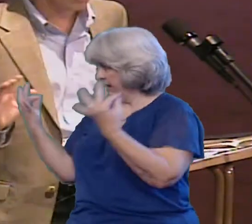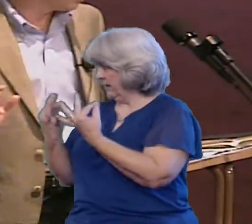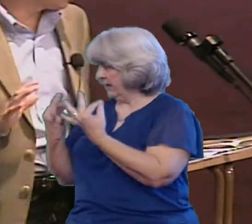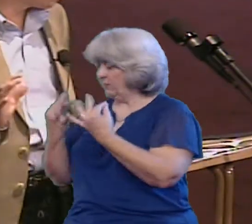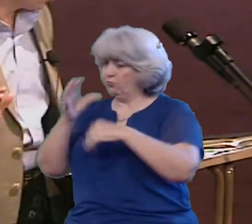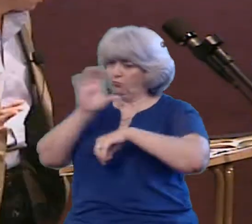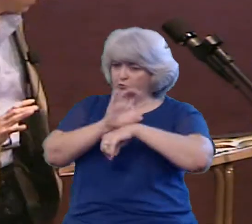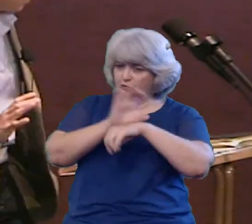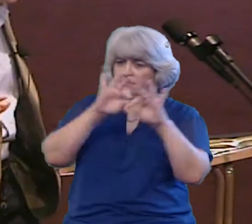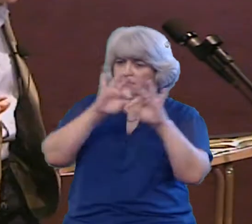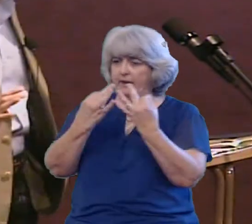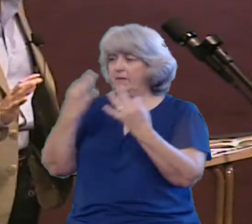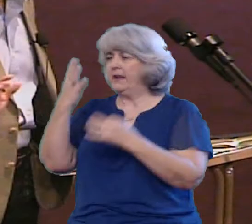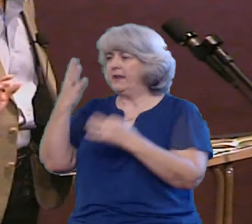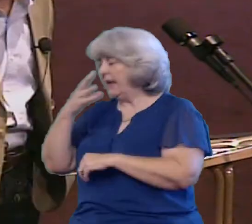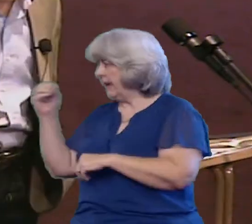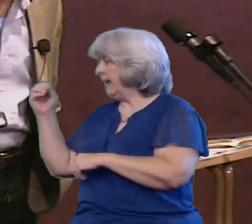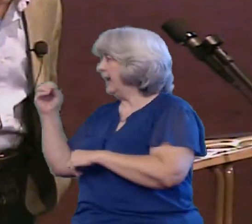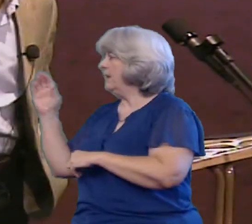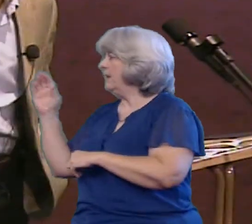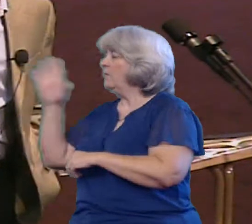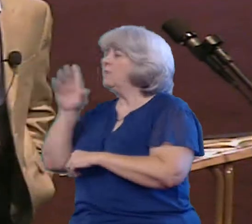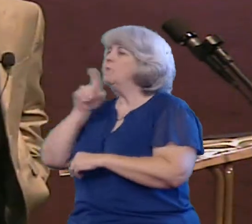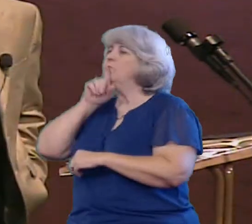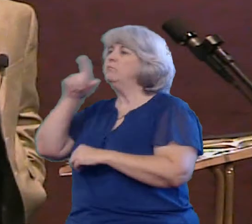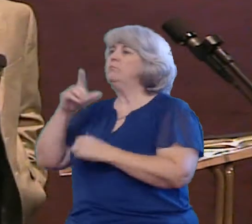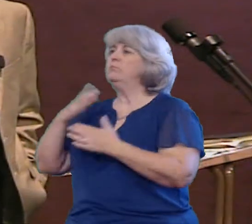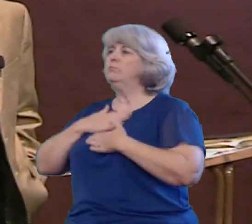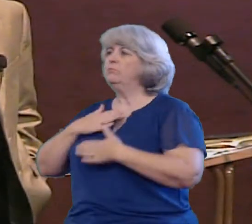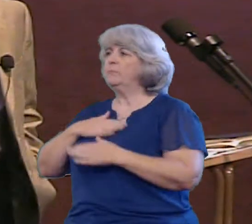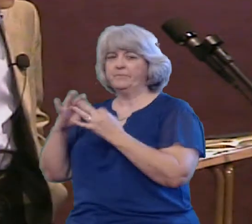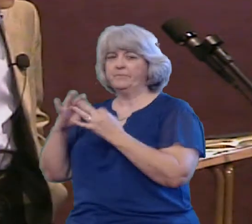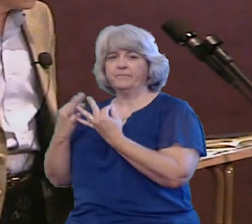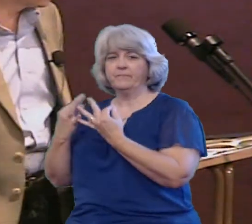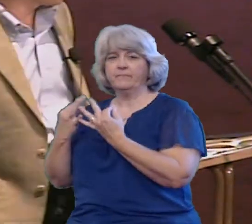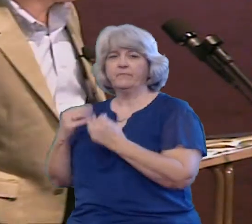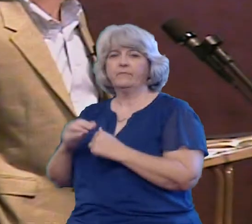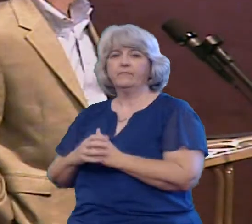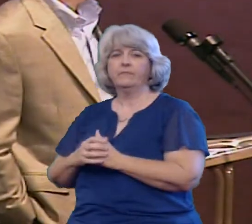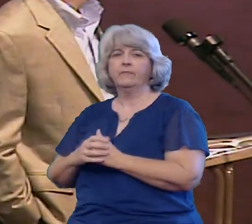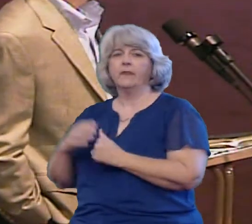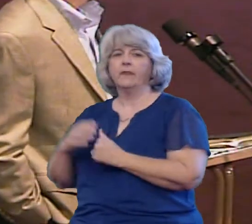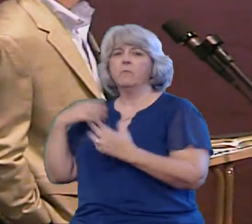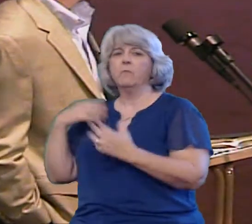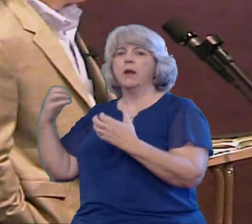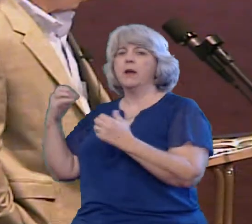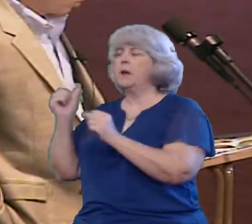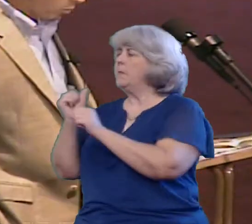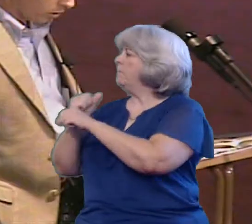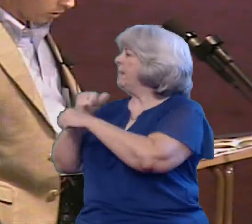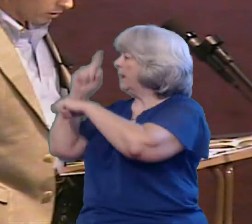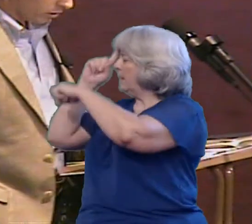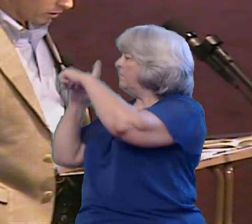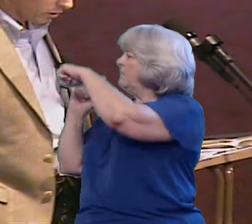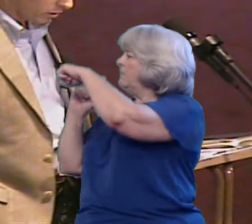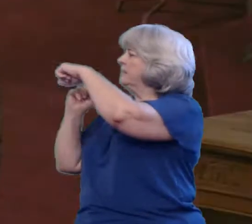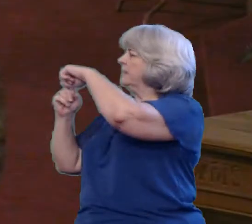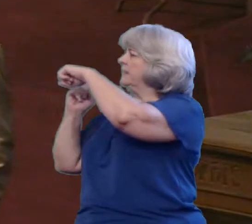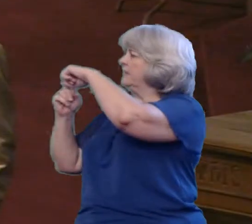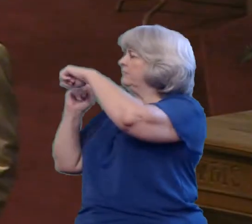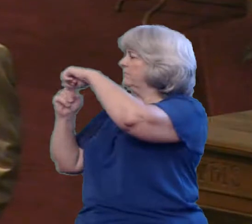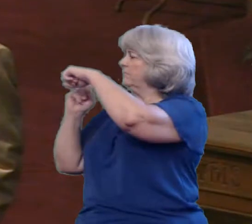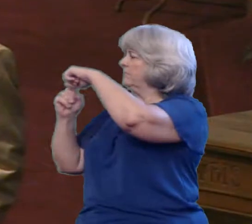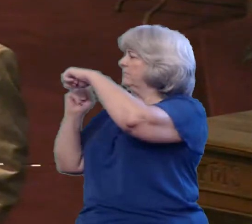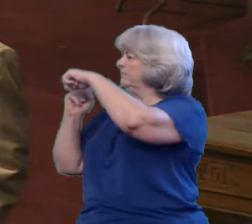outline I apologize, I didn't give you any work to do tonight But number one is to make it positive Number one is make it positive